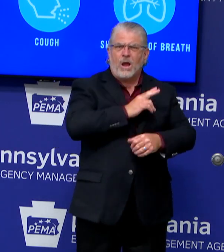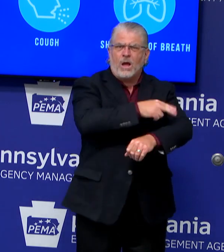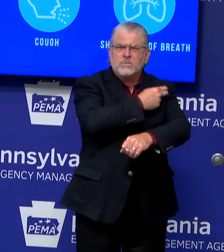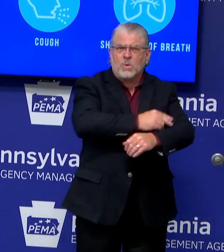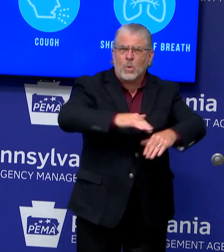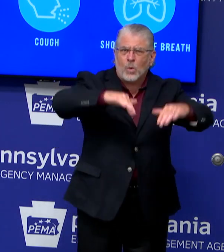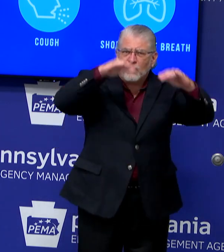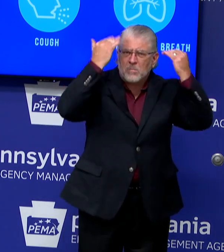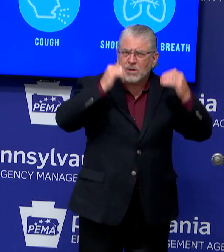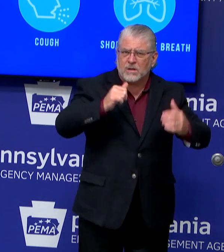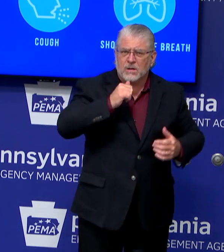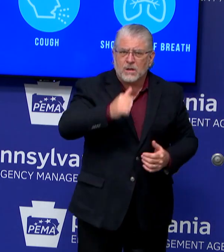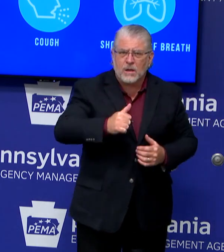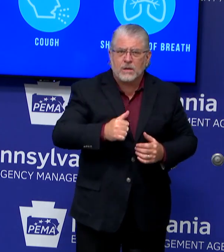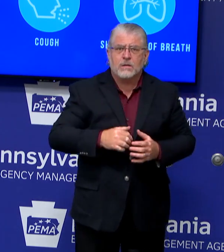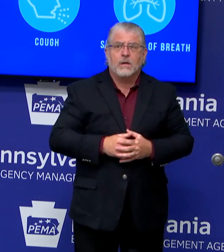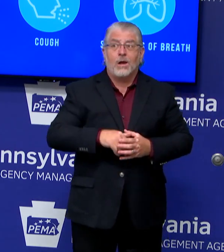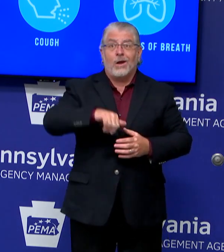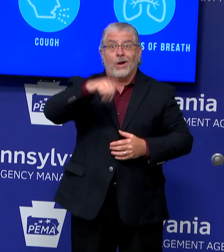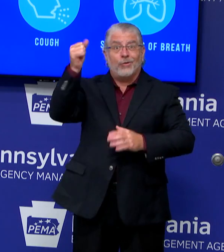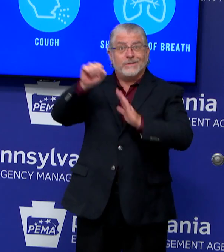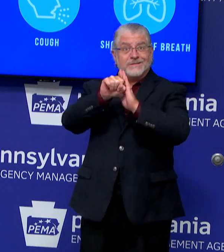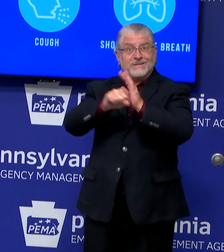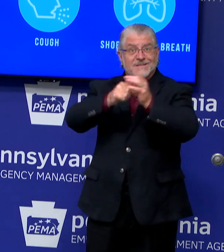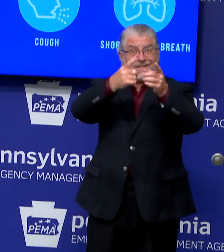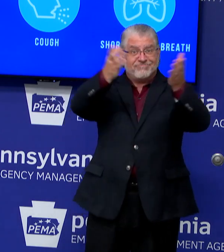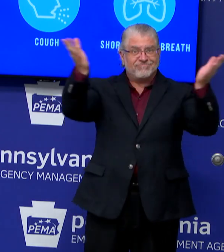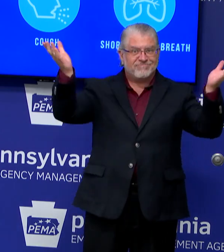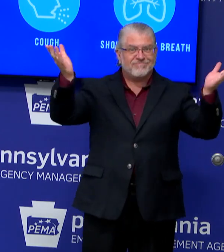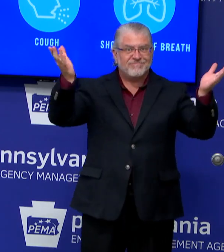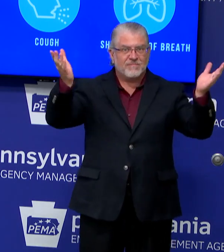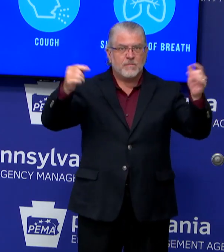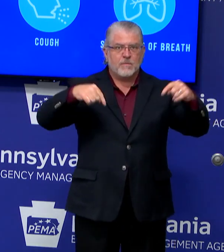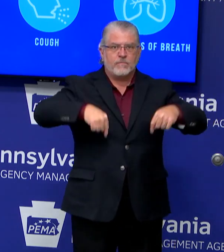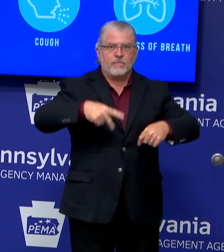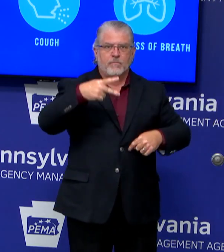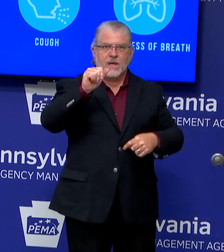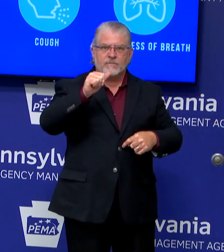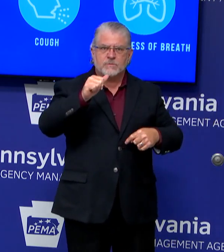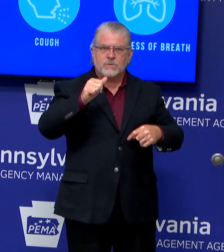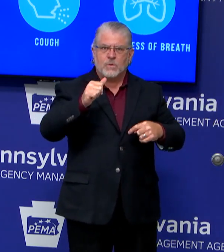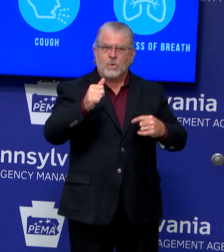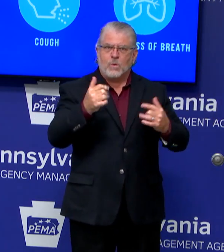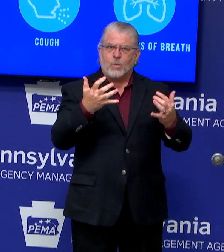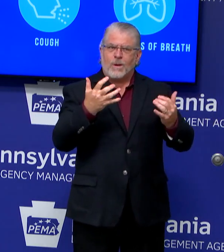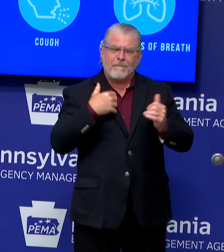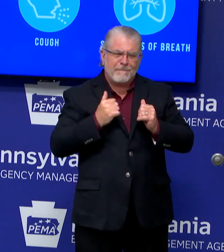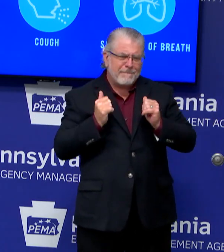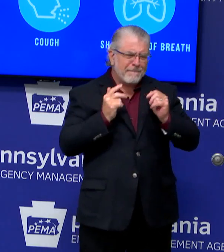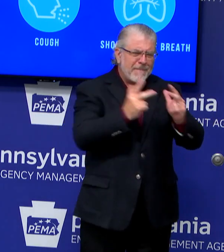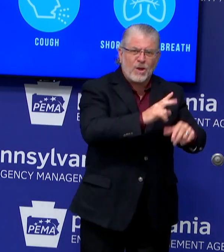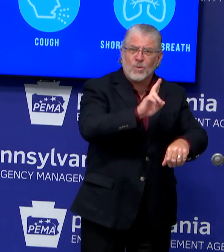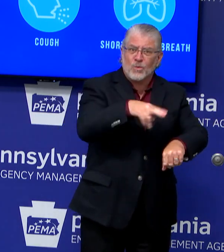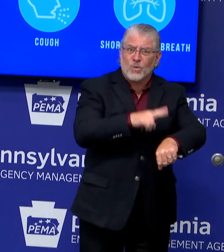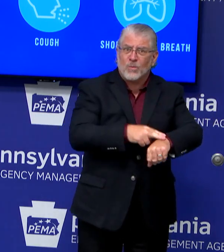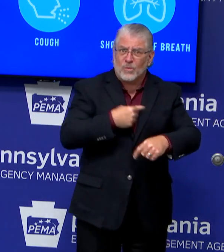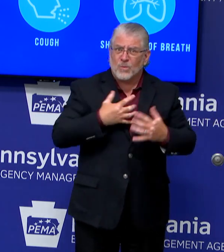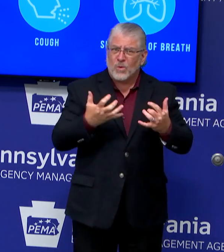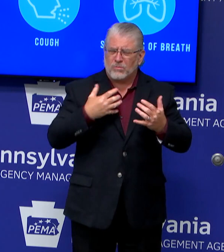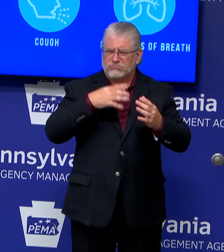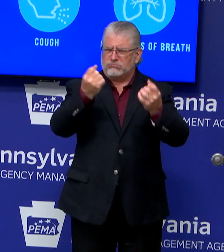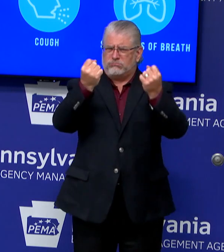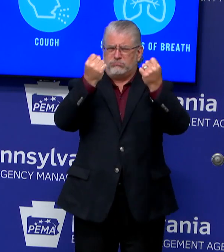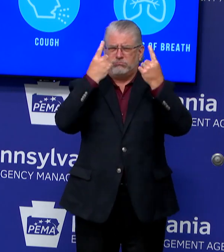Pennsylvanians, we're all eager to resume our lives. And I've heard this, and I understand the calls for reopening.